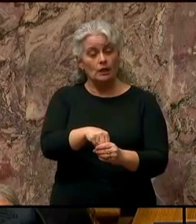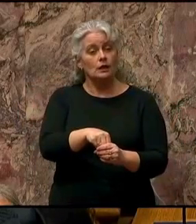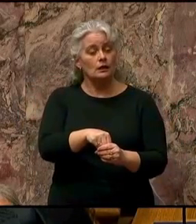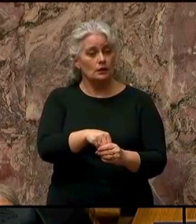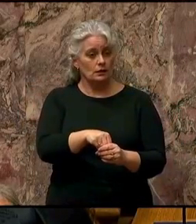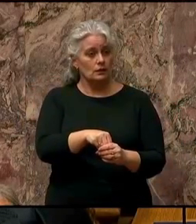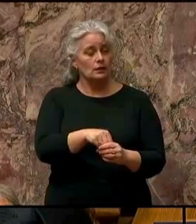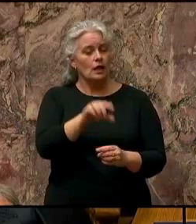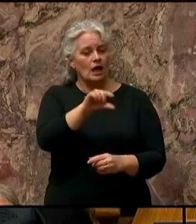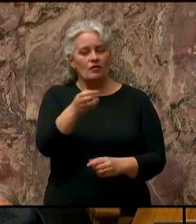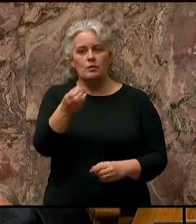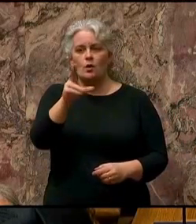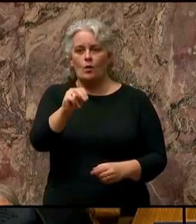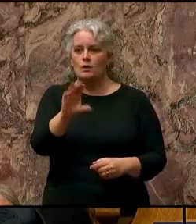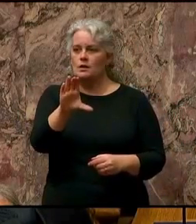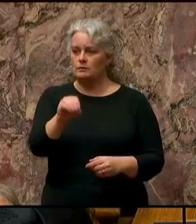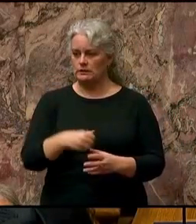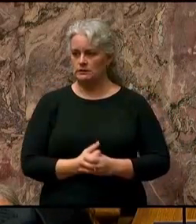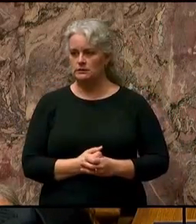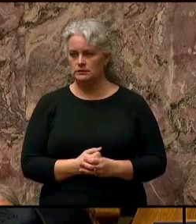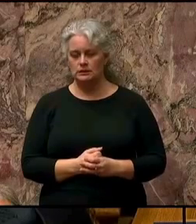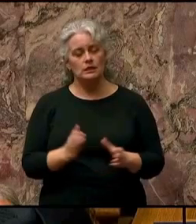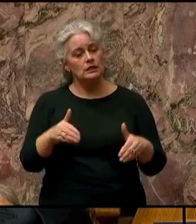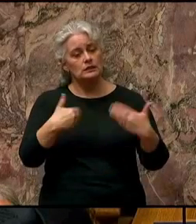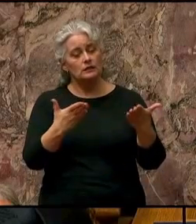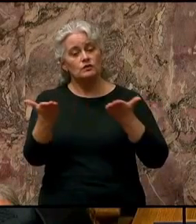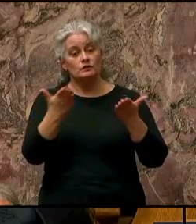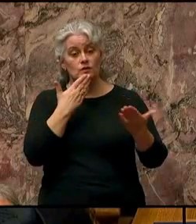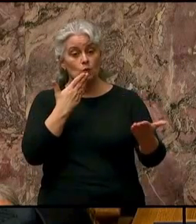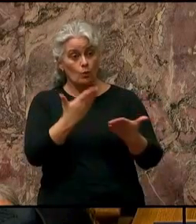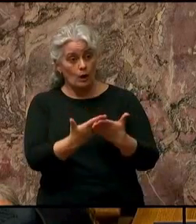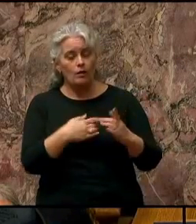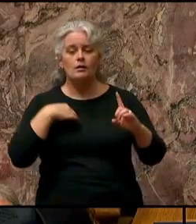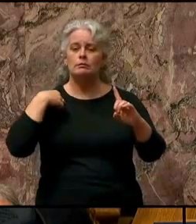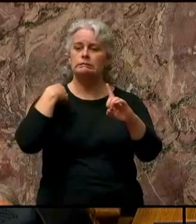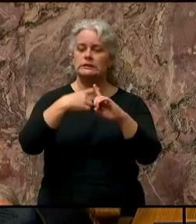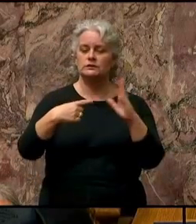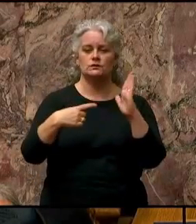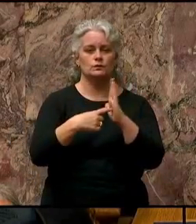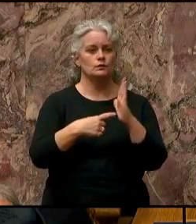to deliver services well and affordably.